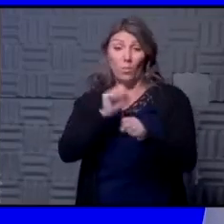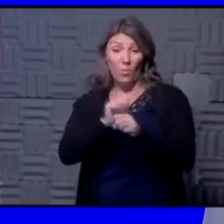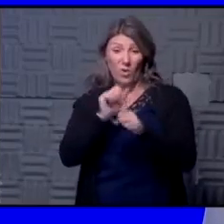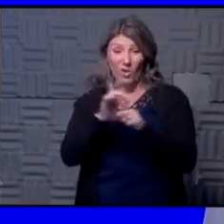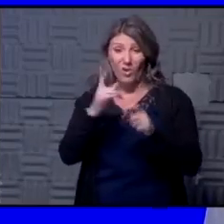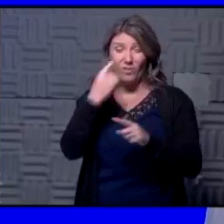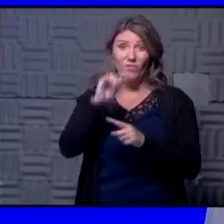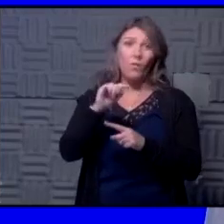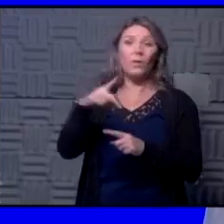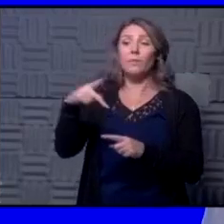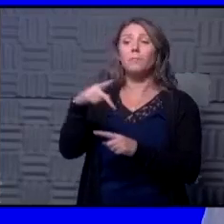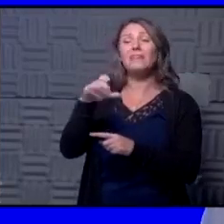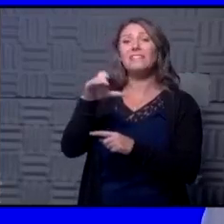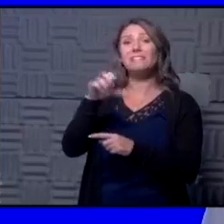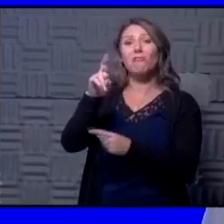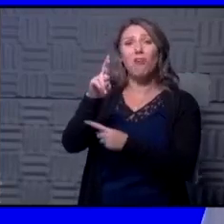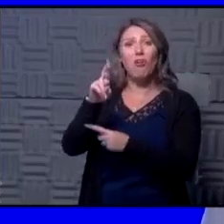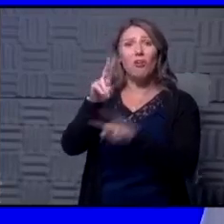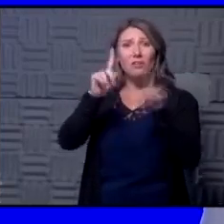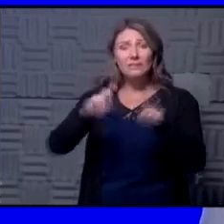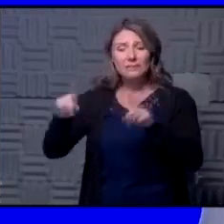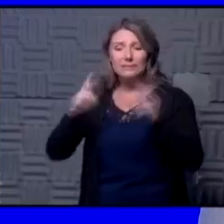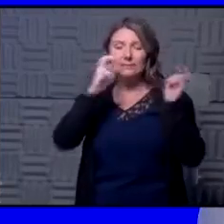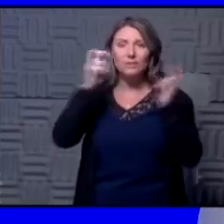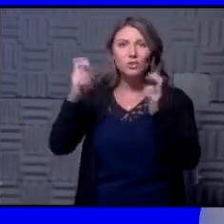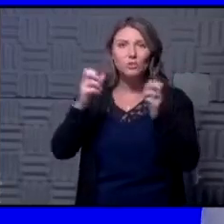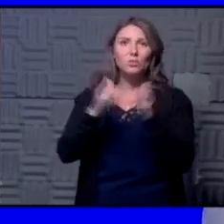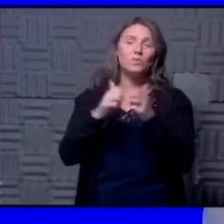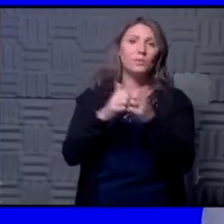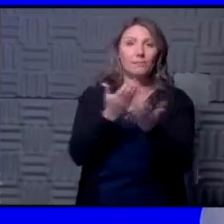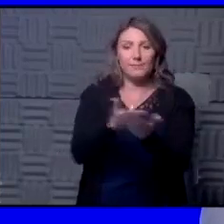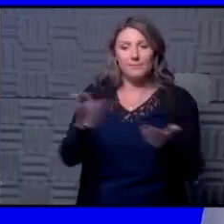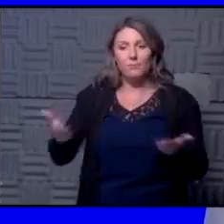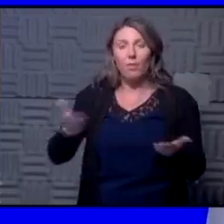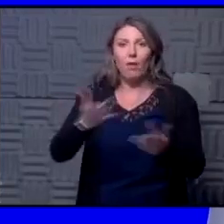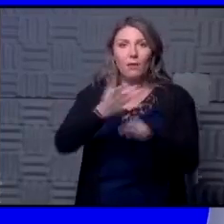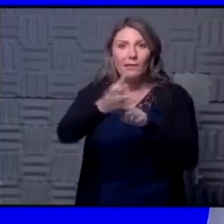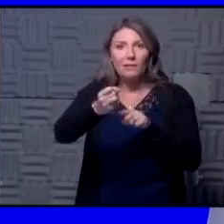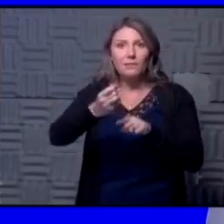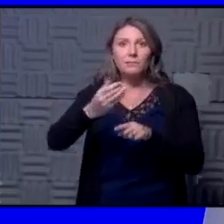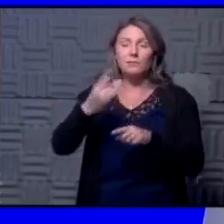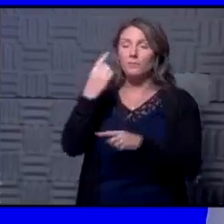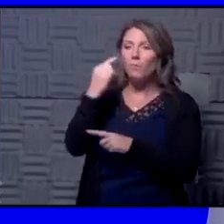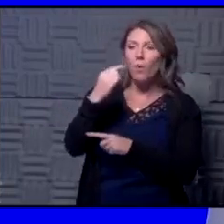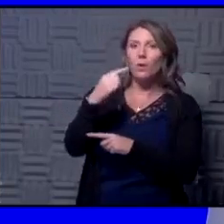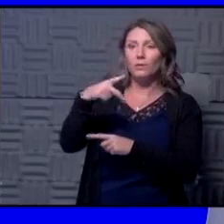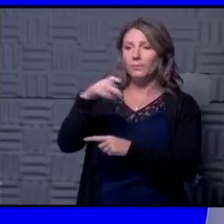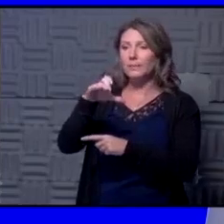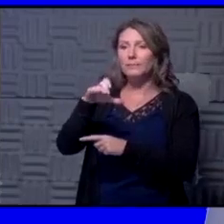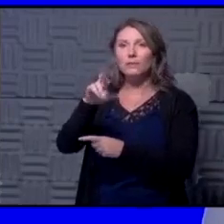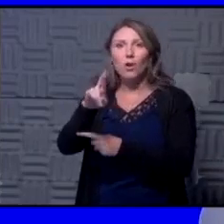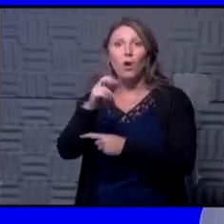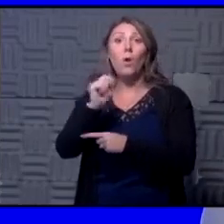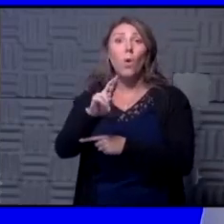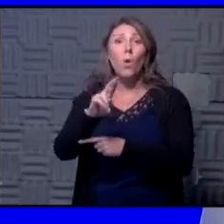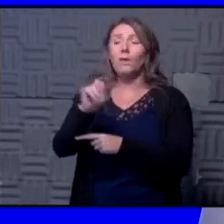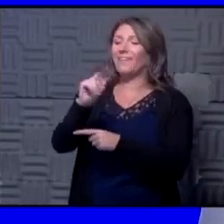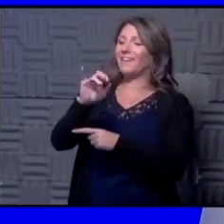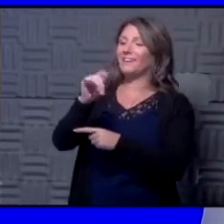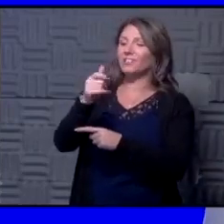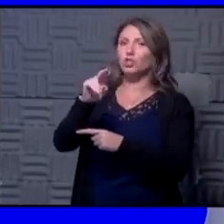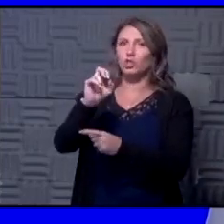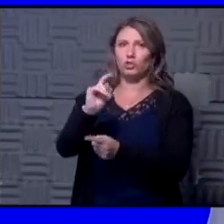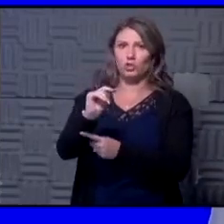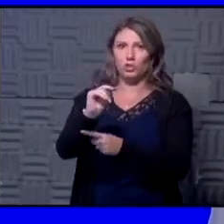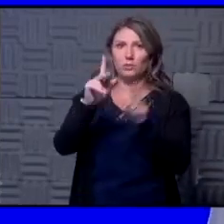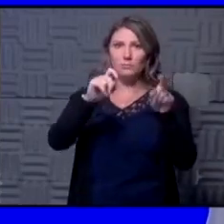tests including the PCR test there are issues with testing supplies either for the PCR test or the antigen test and then of course